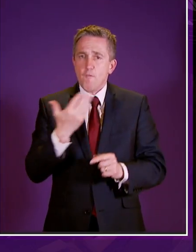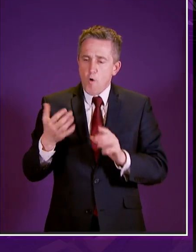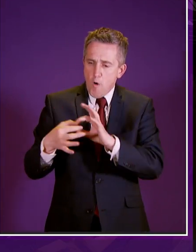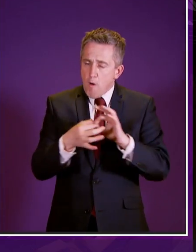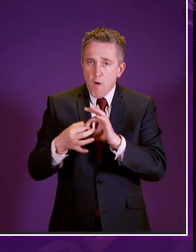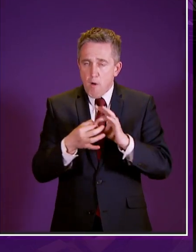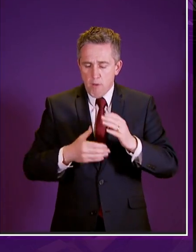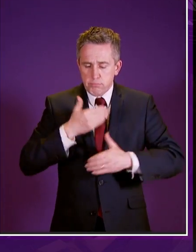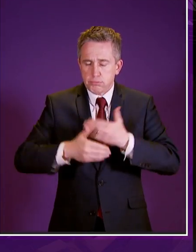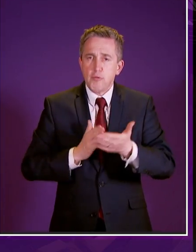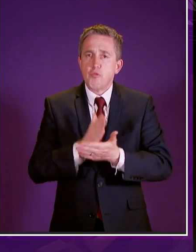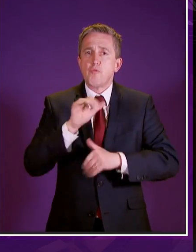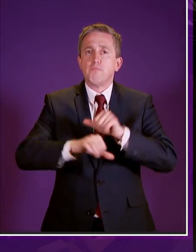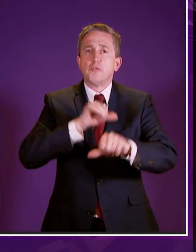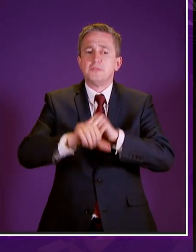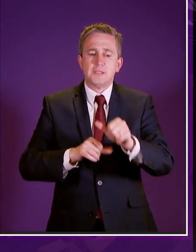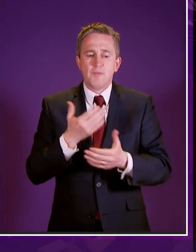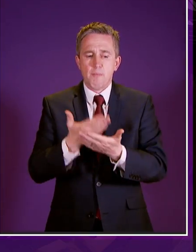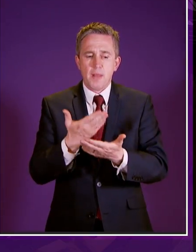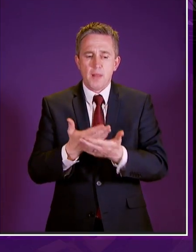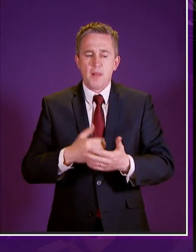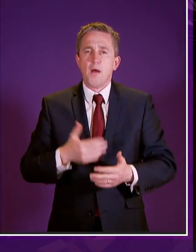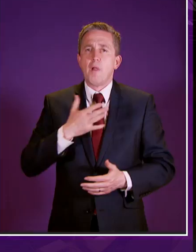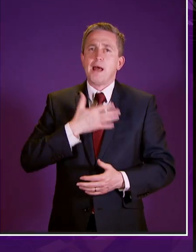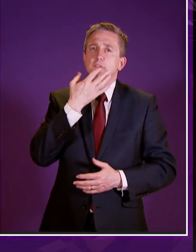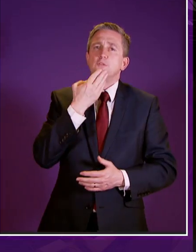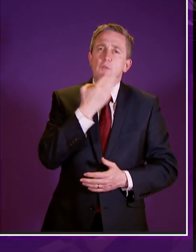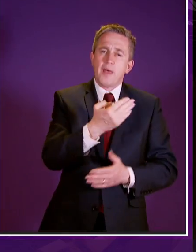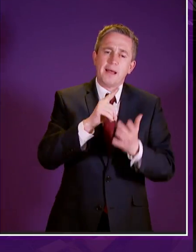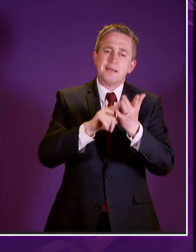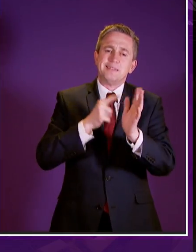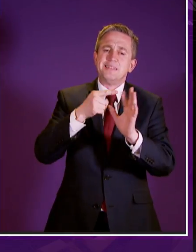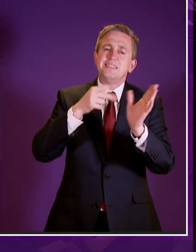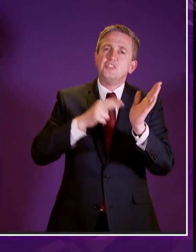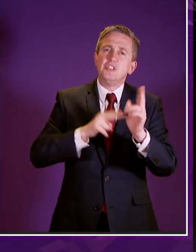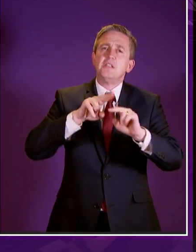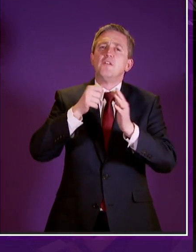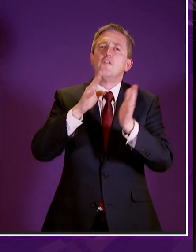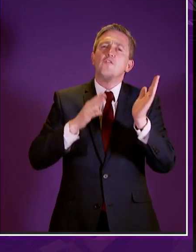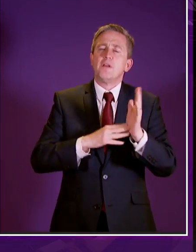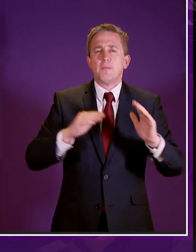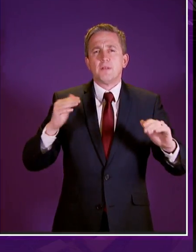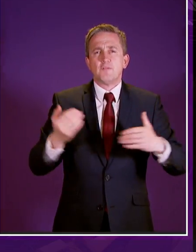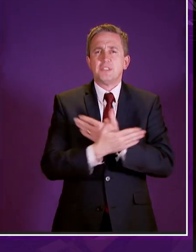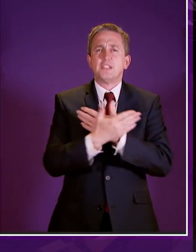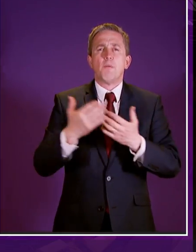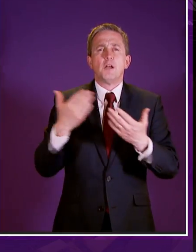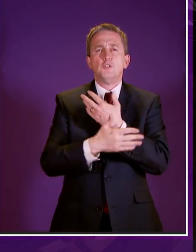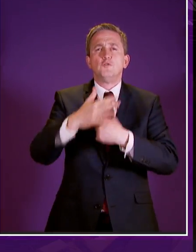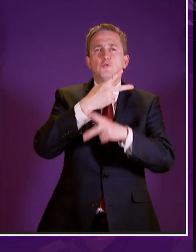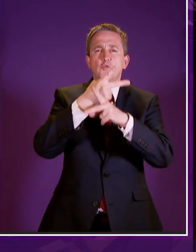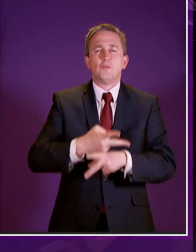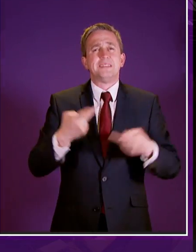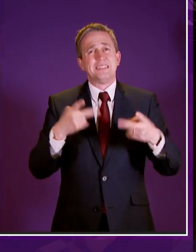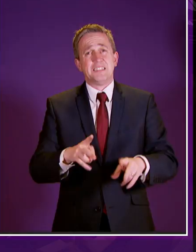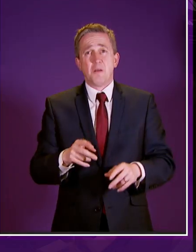civility and i thank them for that i would also like to thank jean freeman setting up a new social security system is quite possibly the biggest